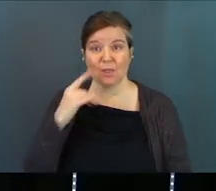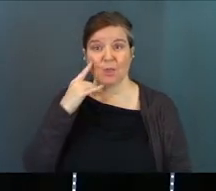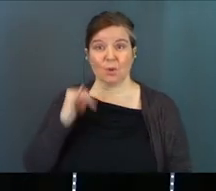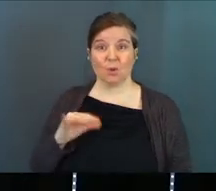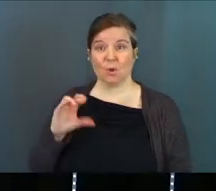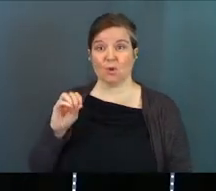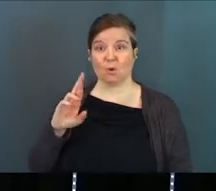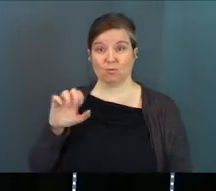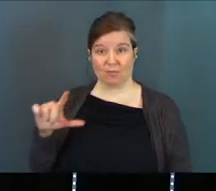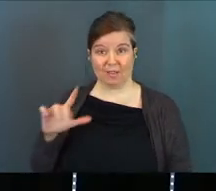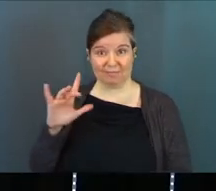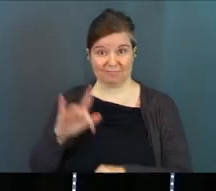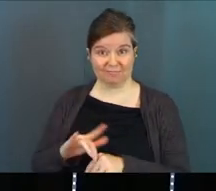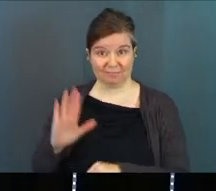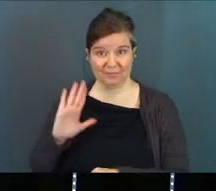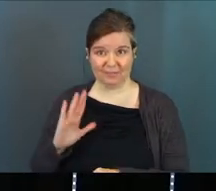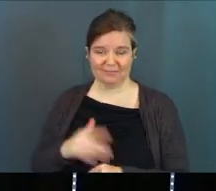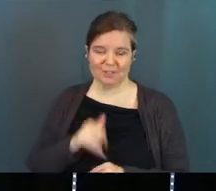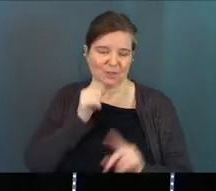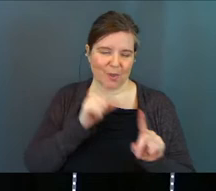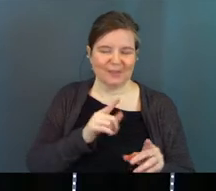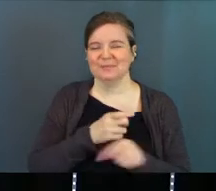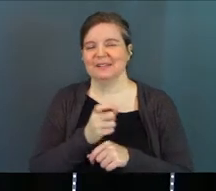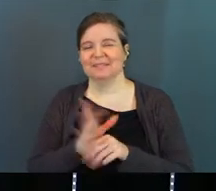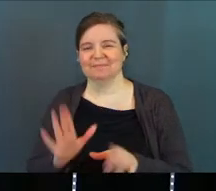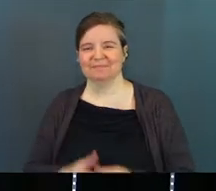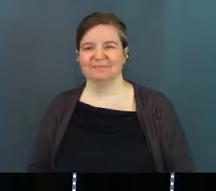Come on. Don't go there. No, I'm just kidding.